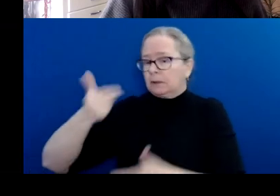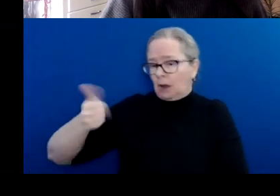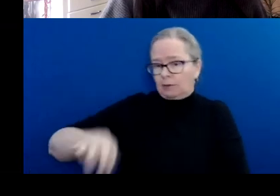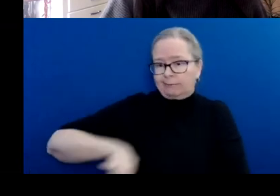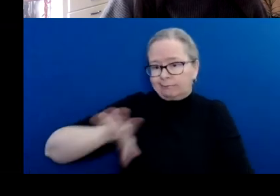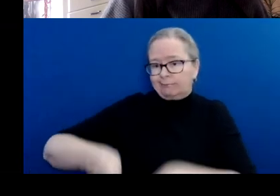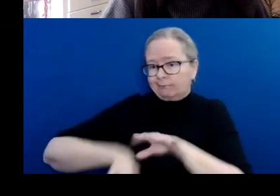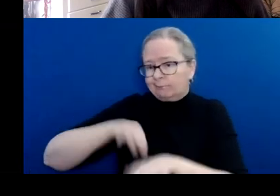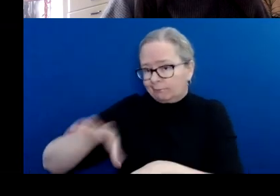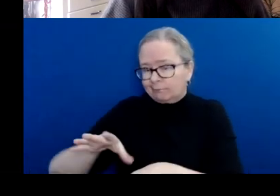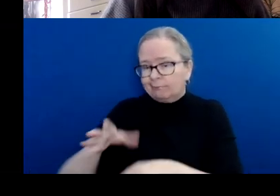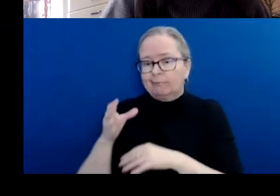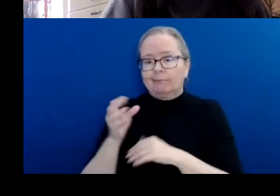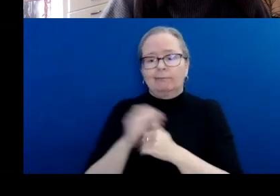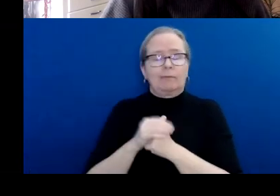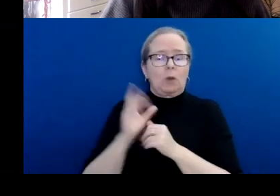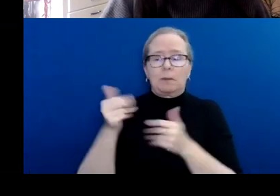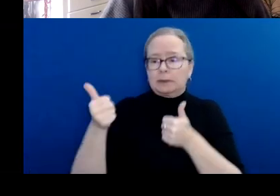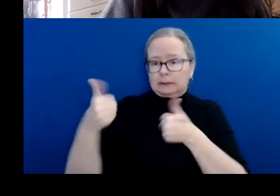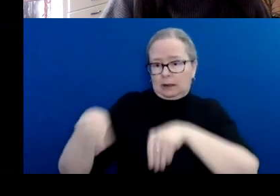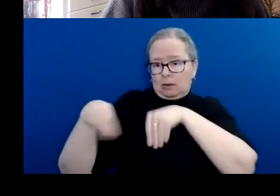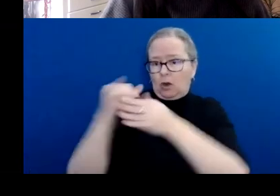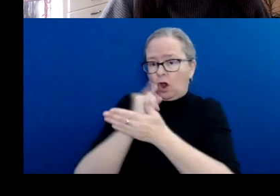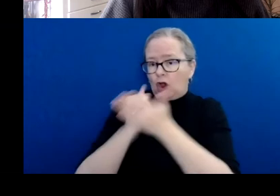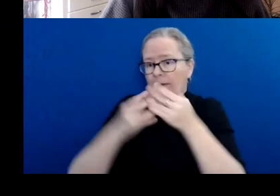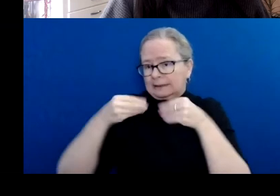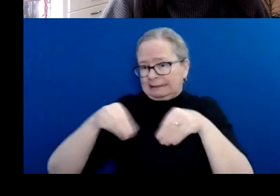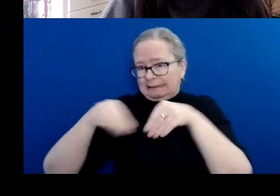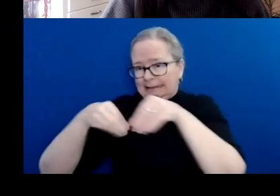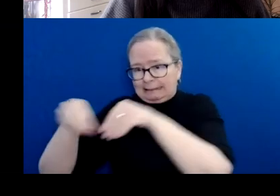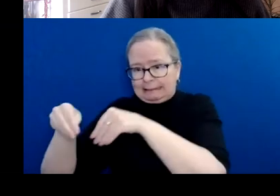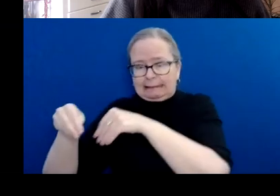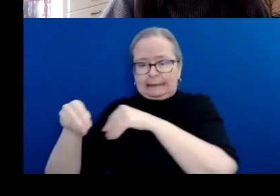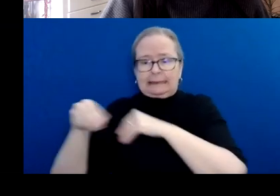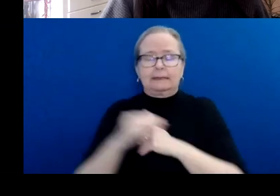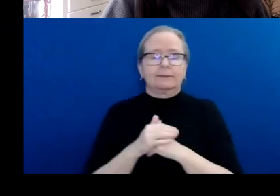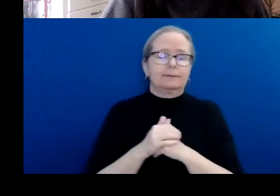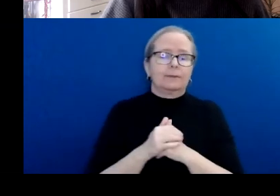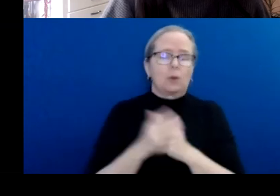sales, in-kind donations, etc.